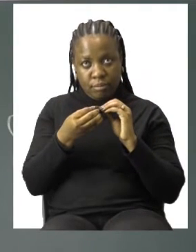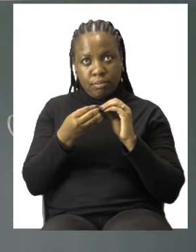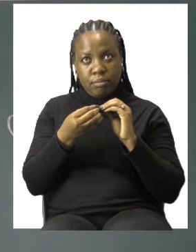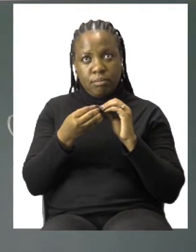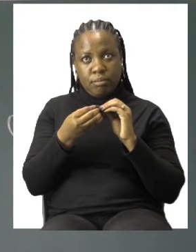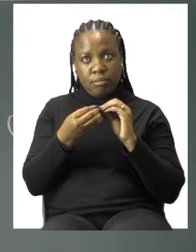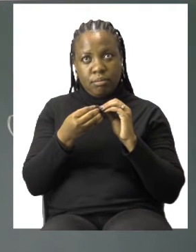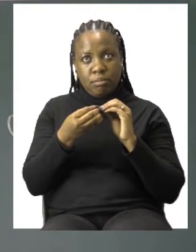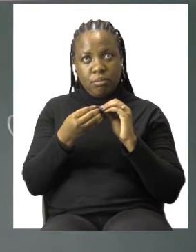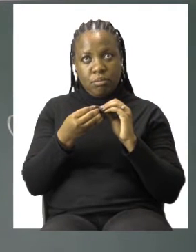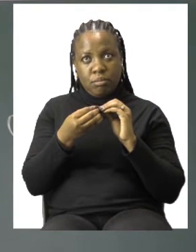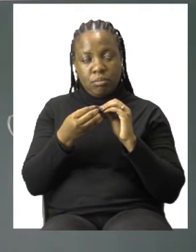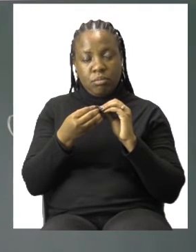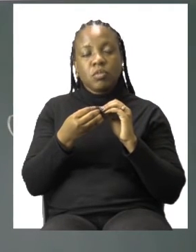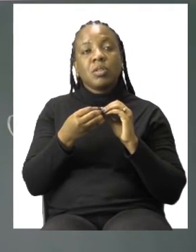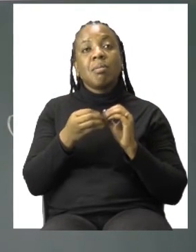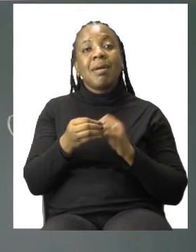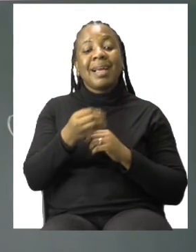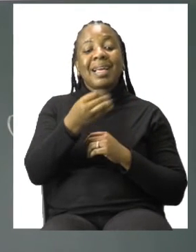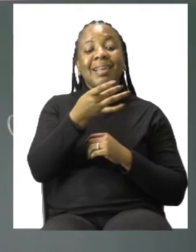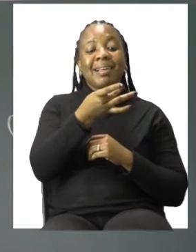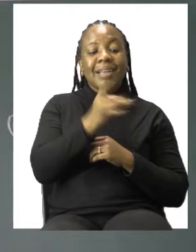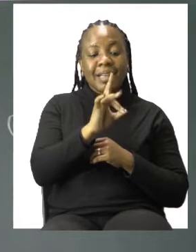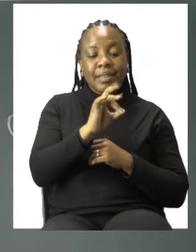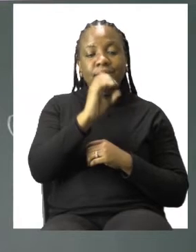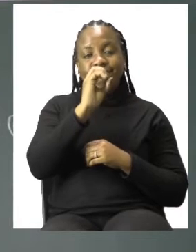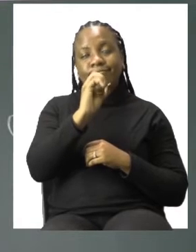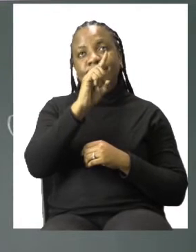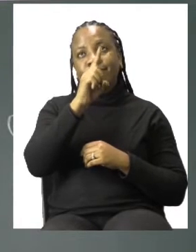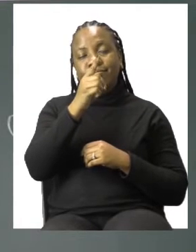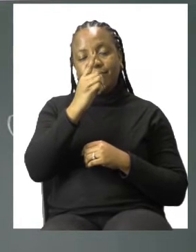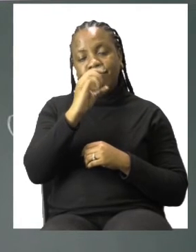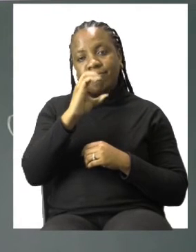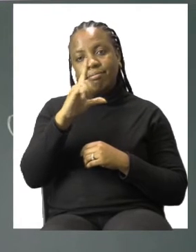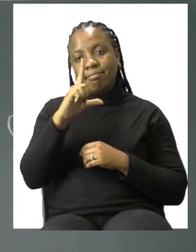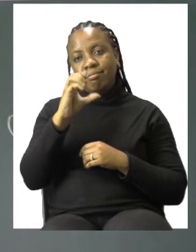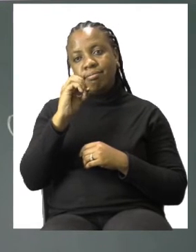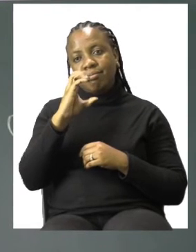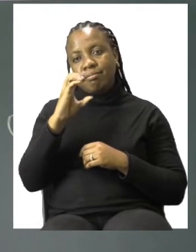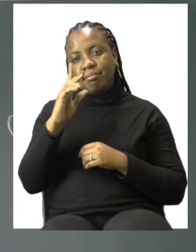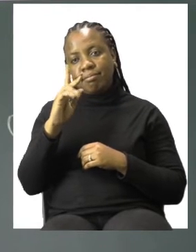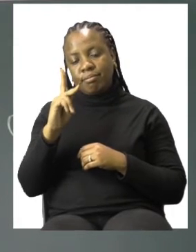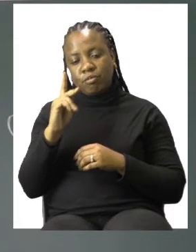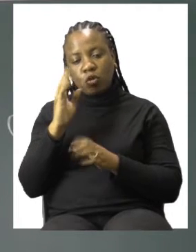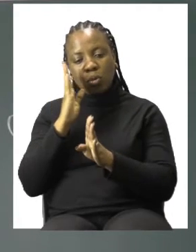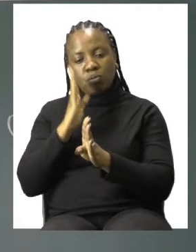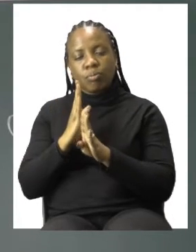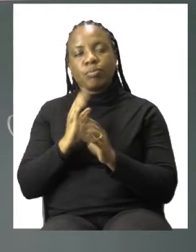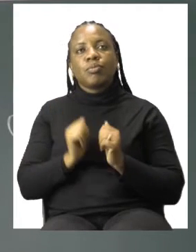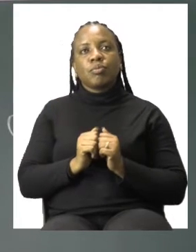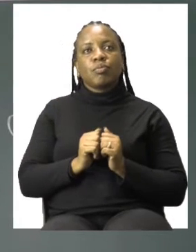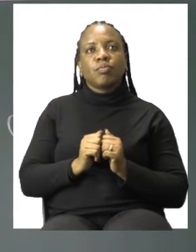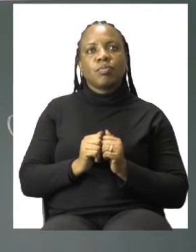8 o'clock. And then when we are doing our half past or when our minute hand